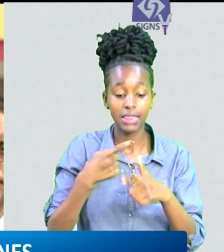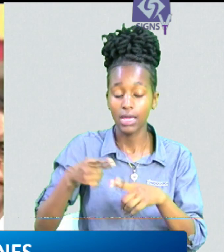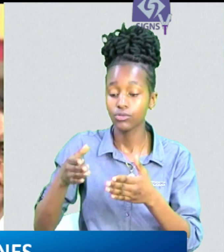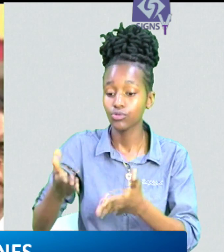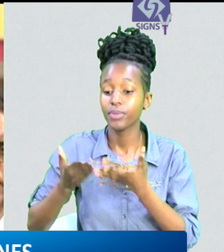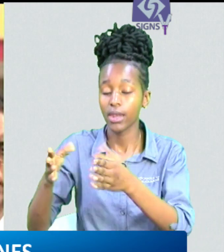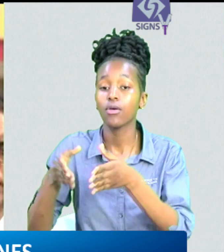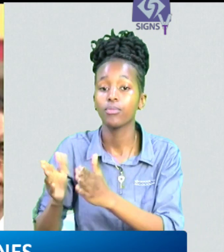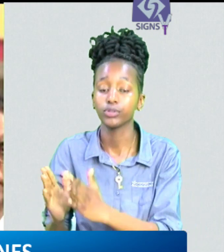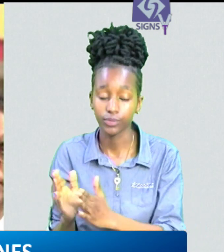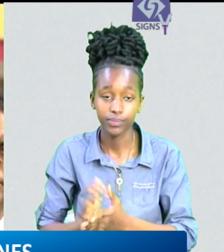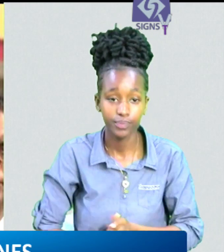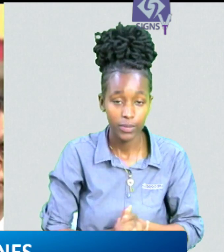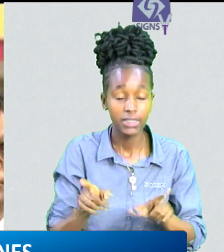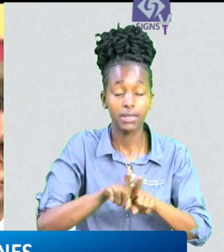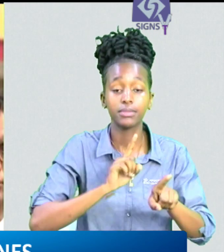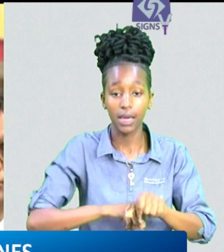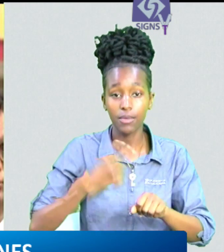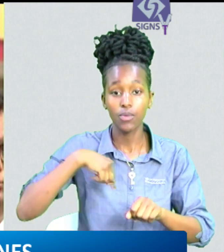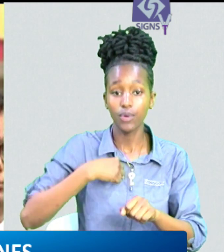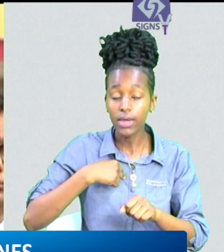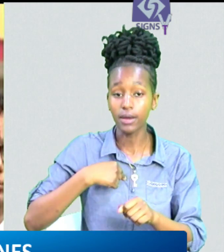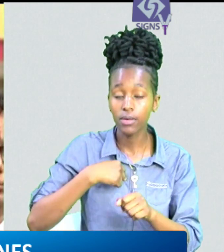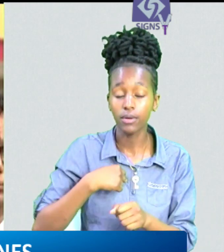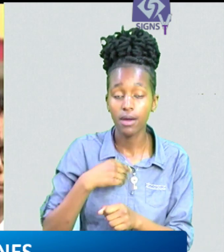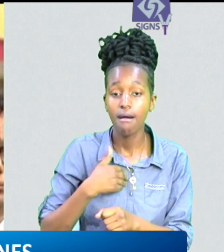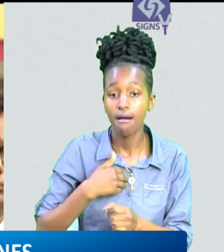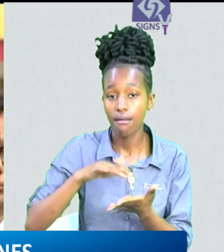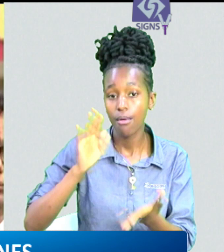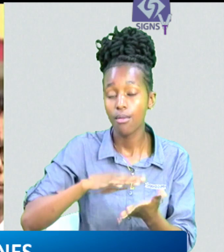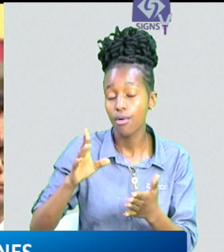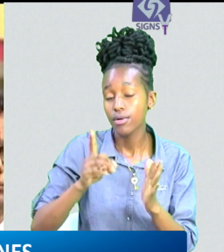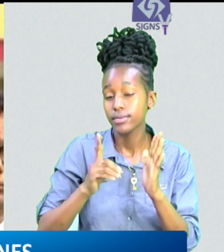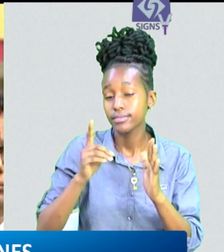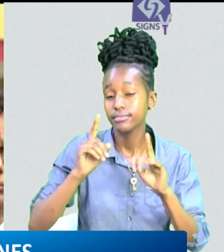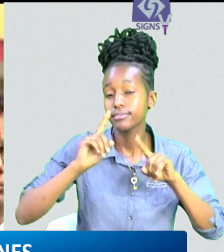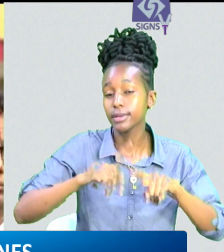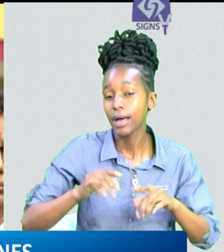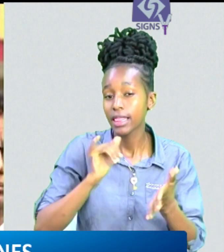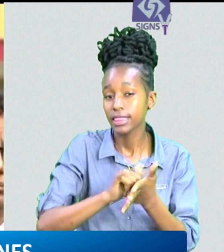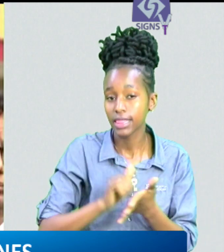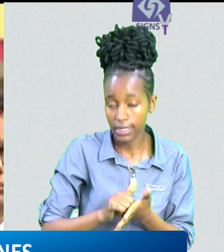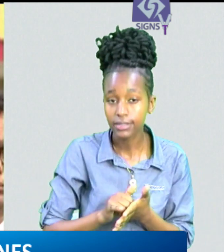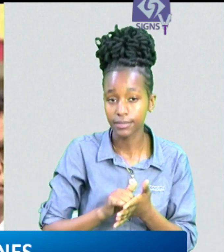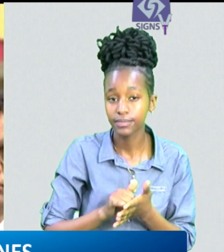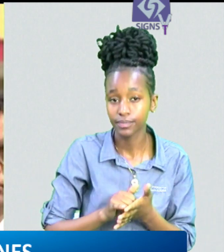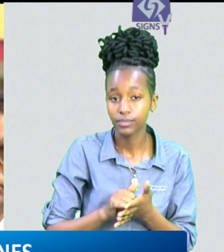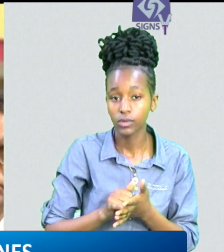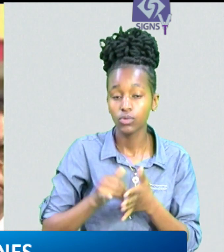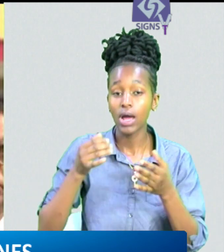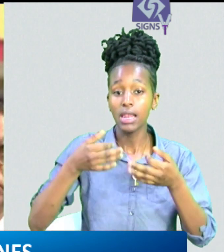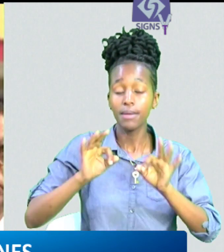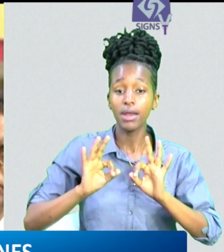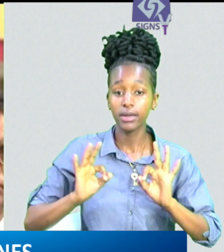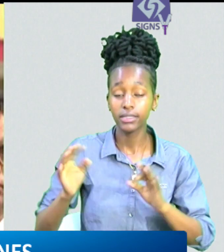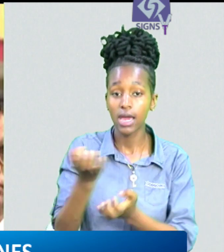we further demand adjust multilateral development finance architecture to liberate our